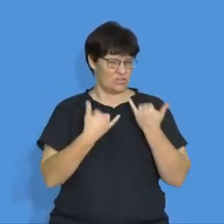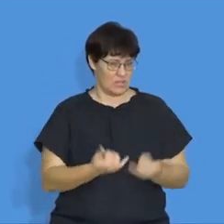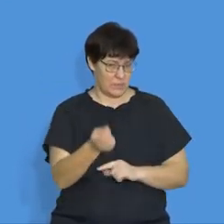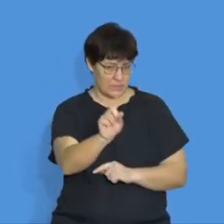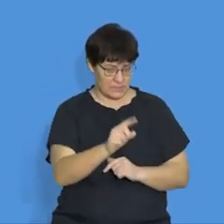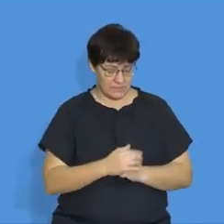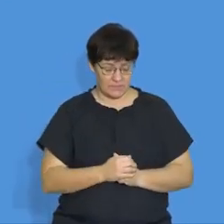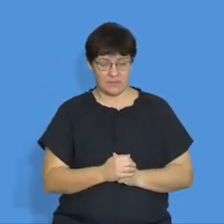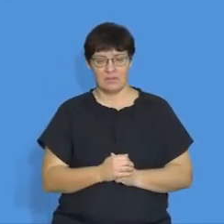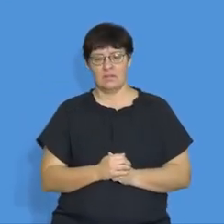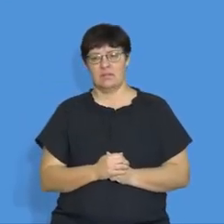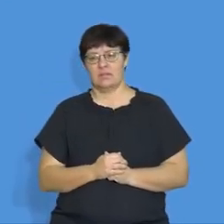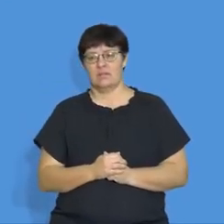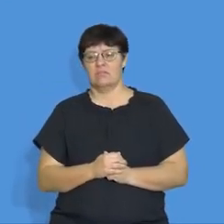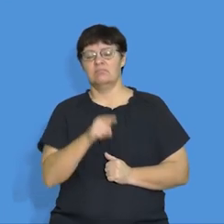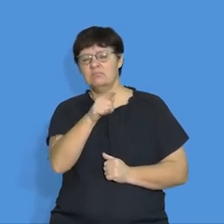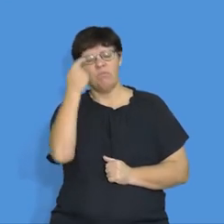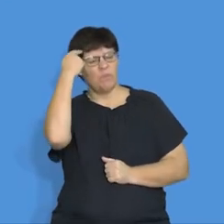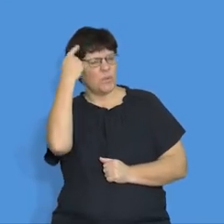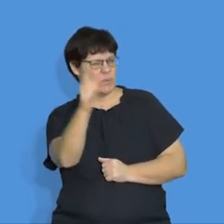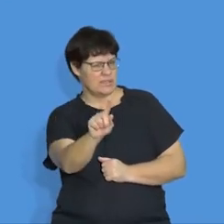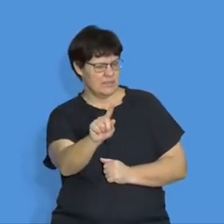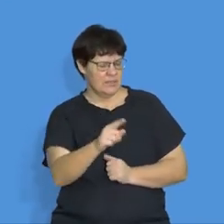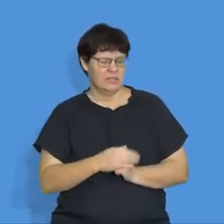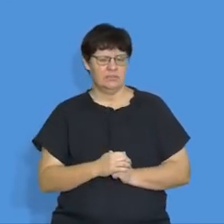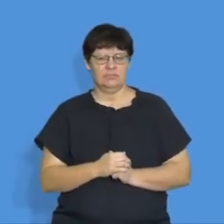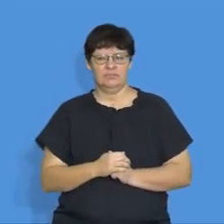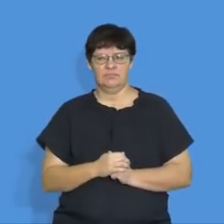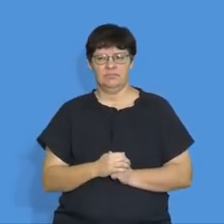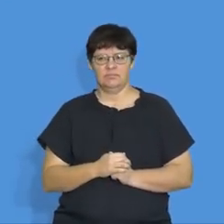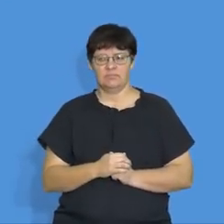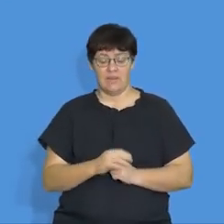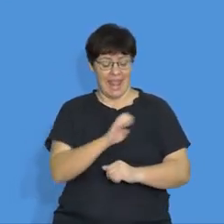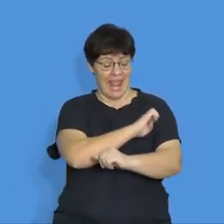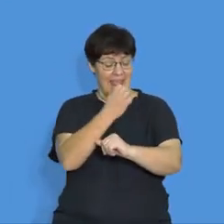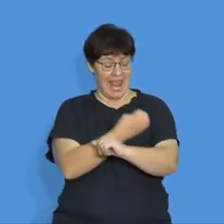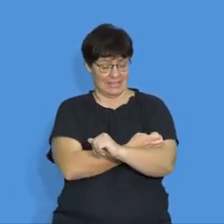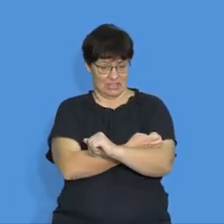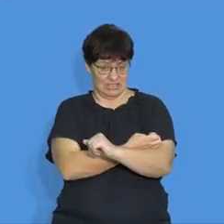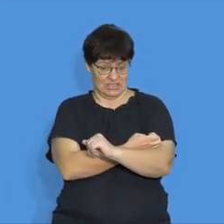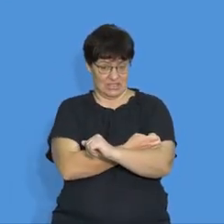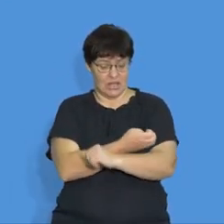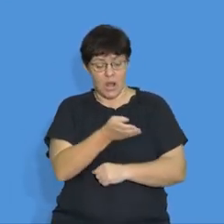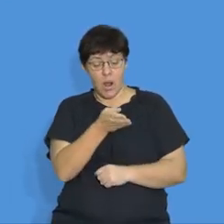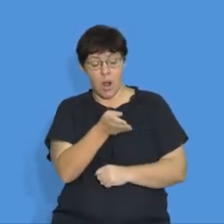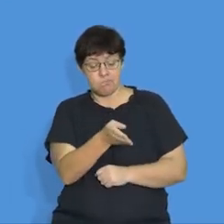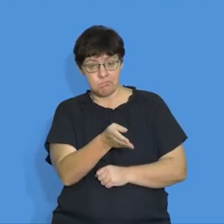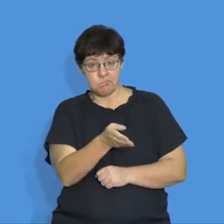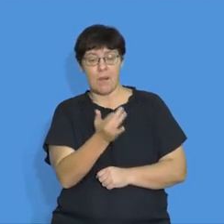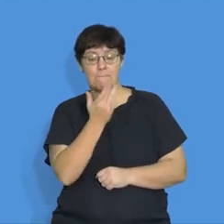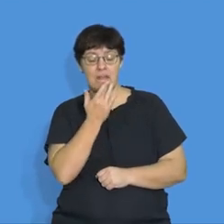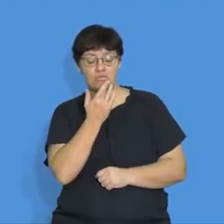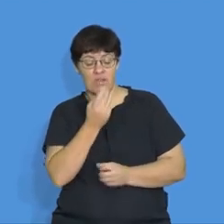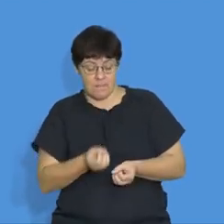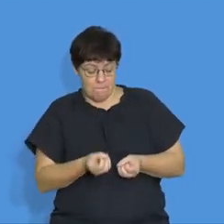today is as follows. Have you ever thought about what happens to the energy, okay, provided by the battery